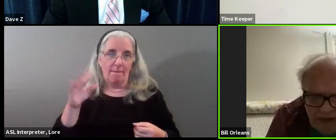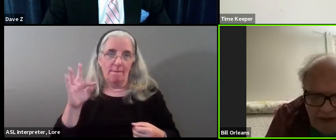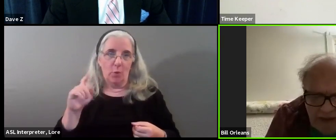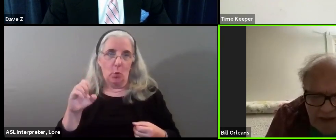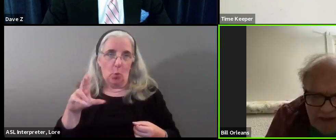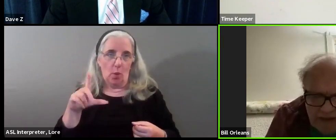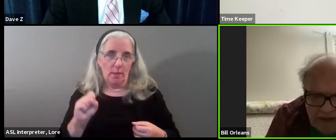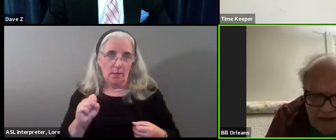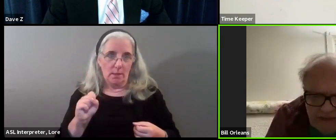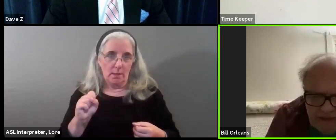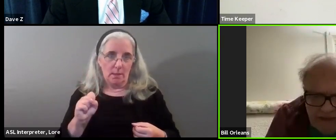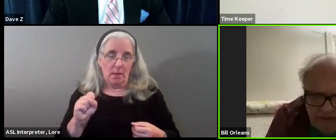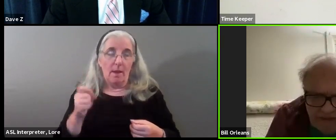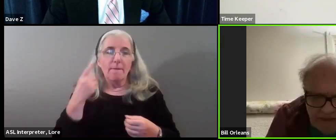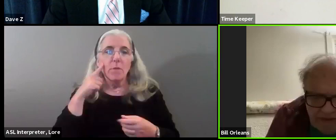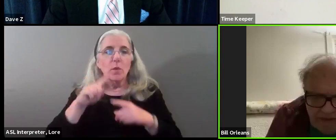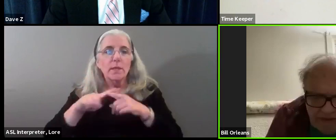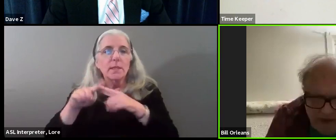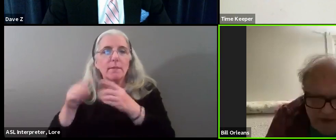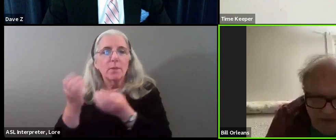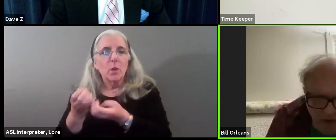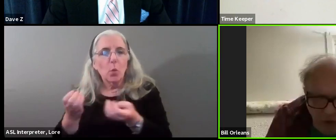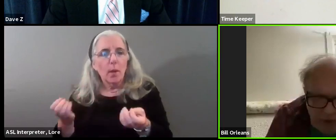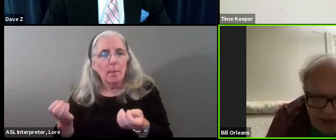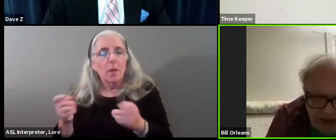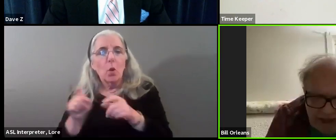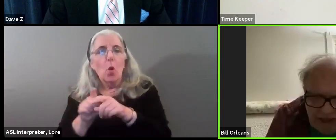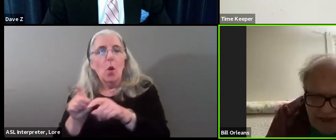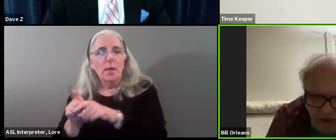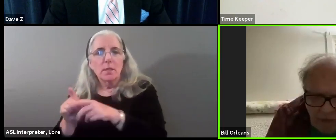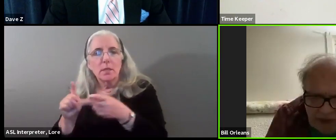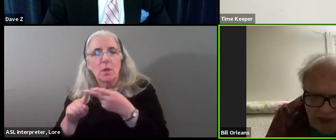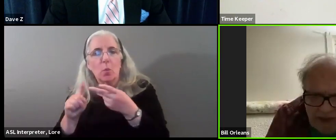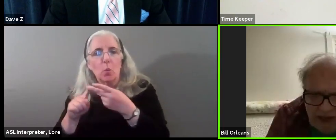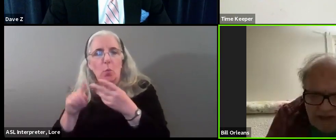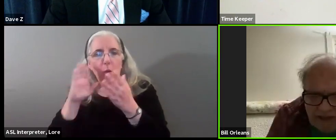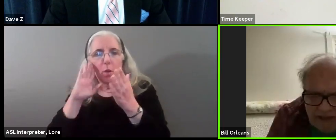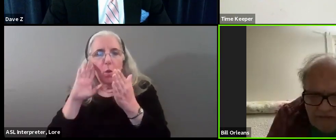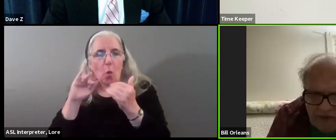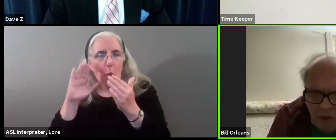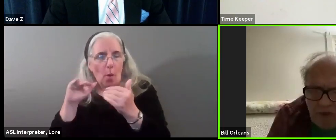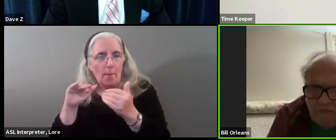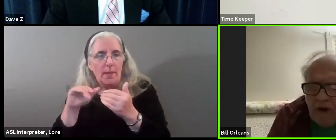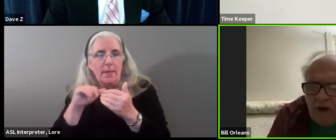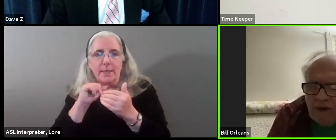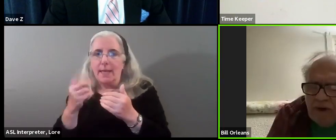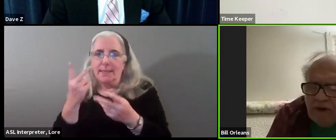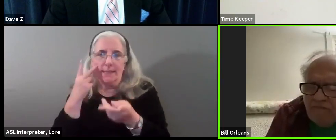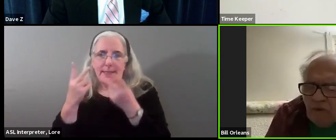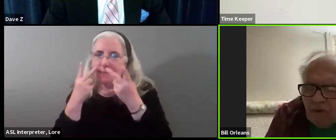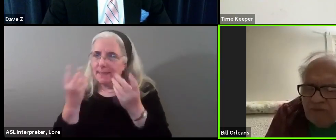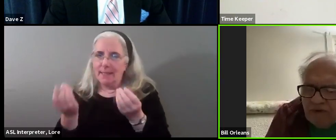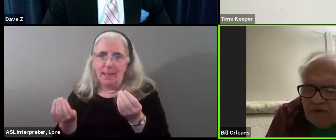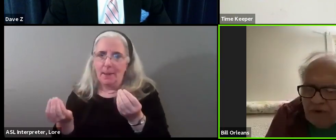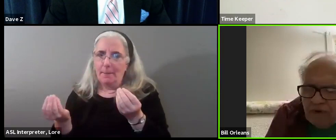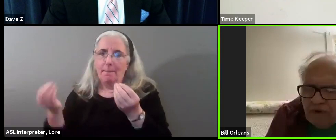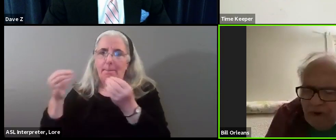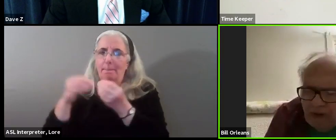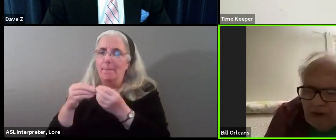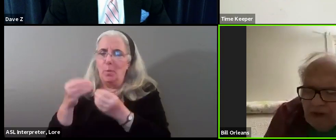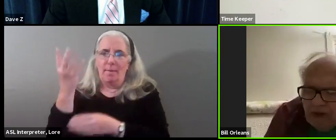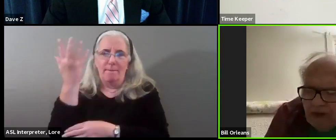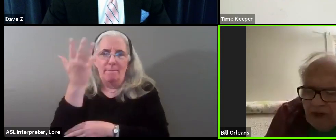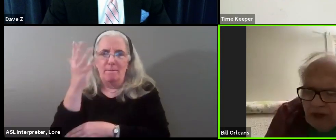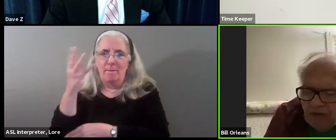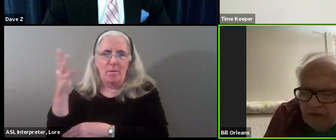And in addition to hoping not to see more of our forests and our